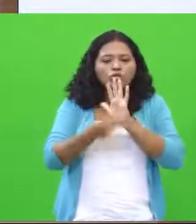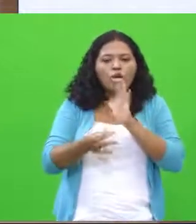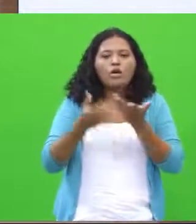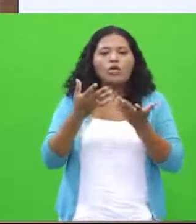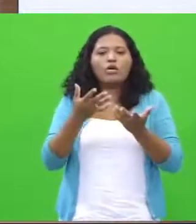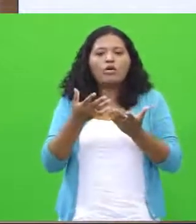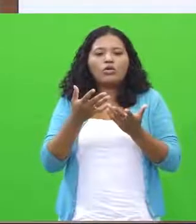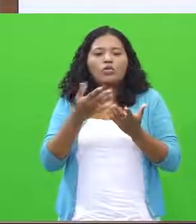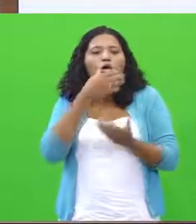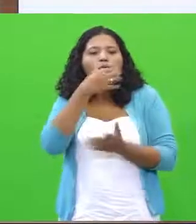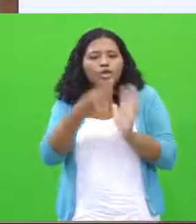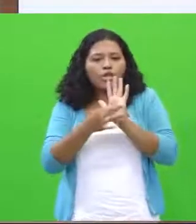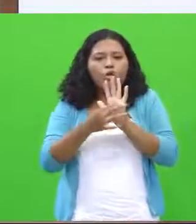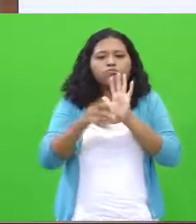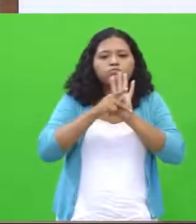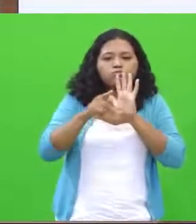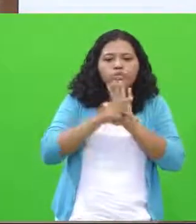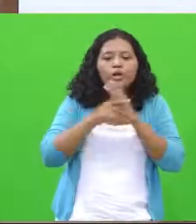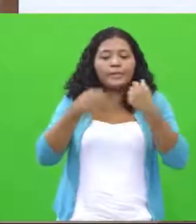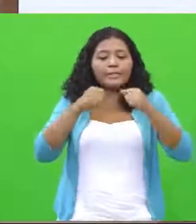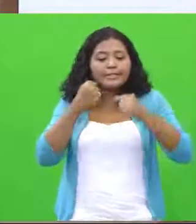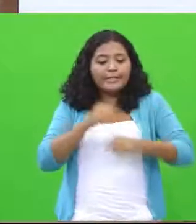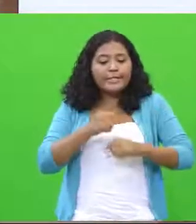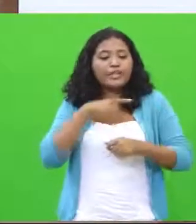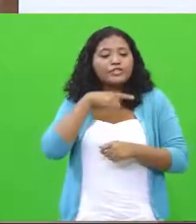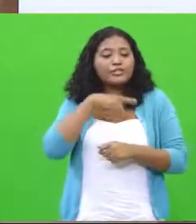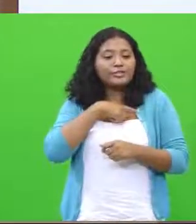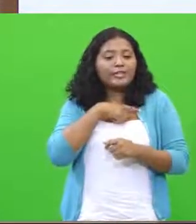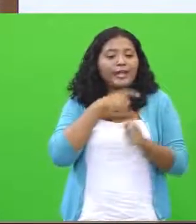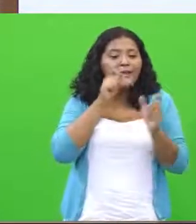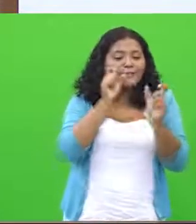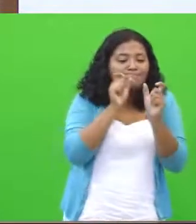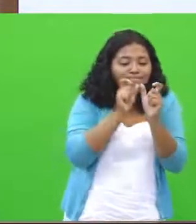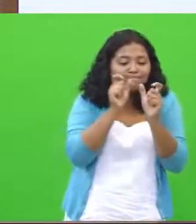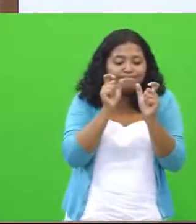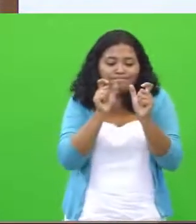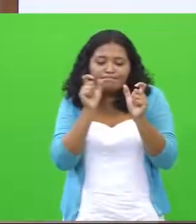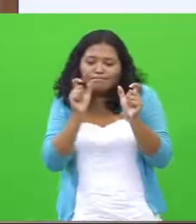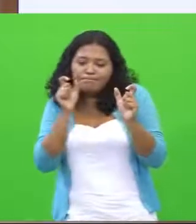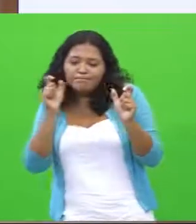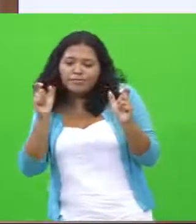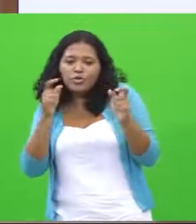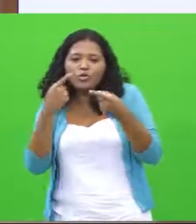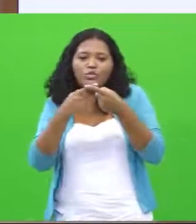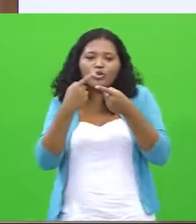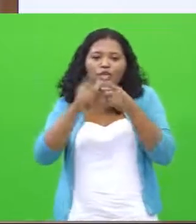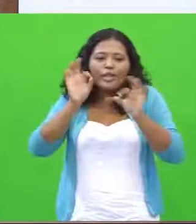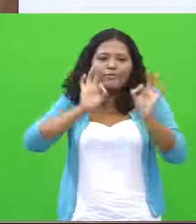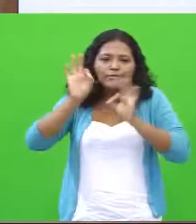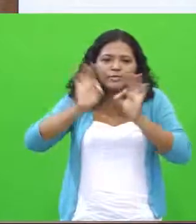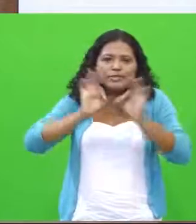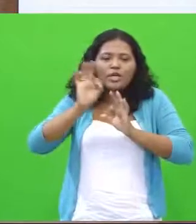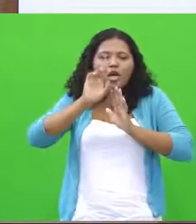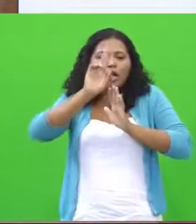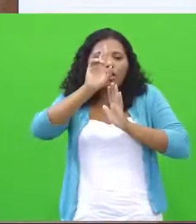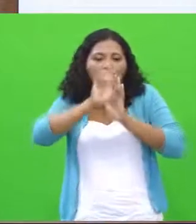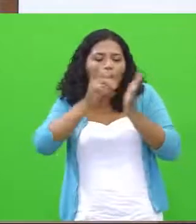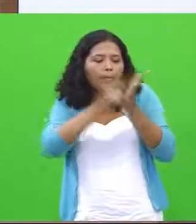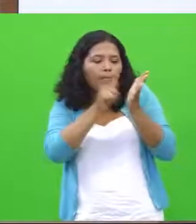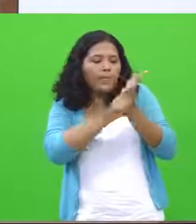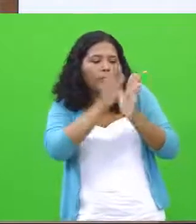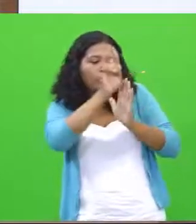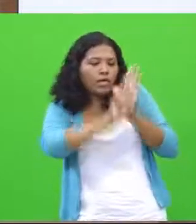will need a lot of space, you will have to even even able to a little bit, because there is a formataion the line of redaction,